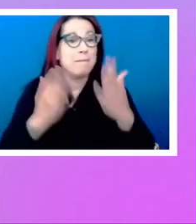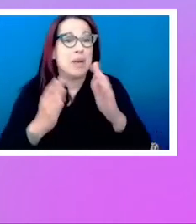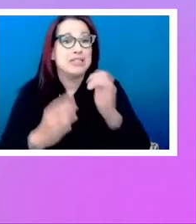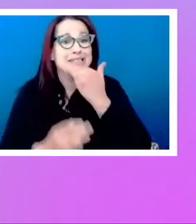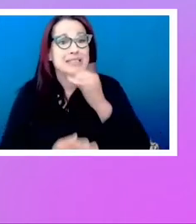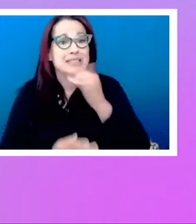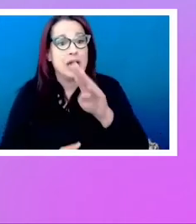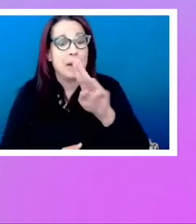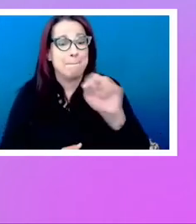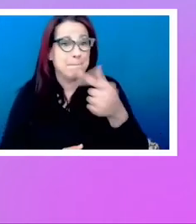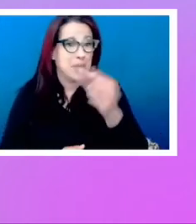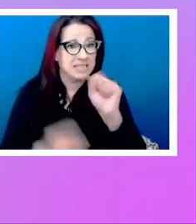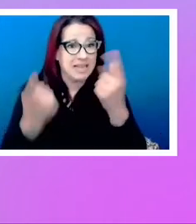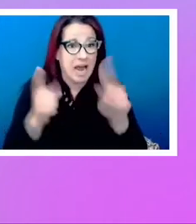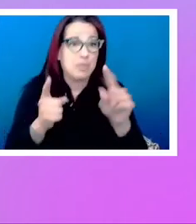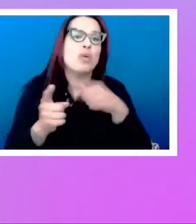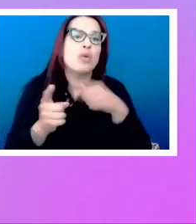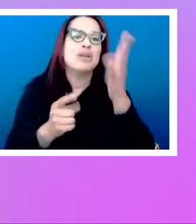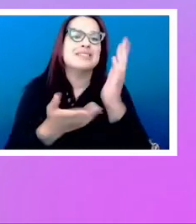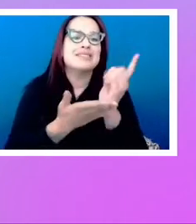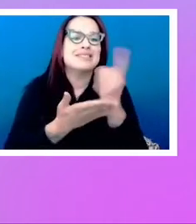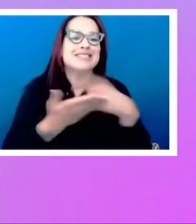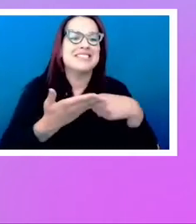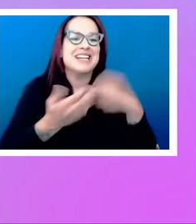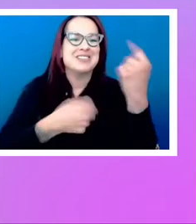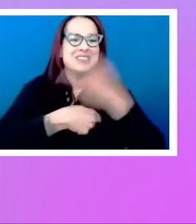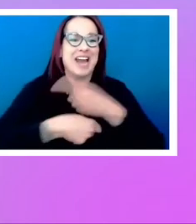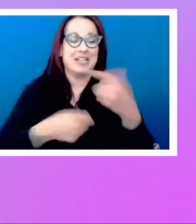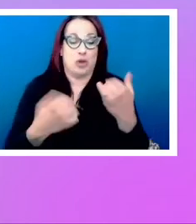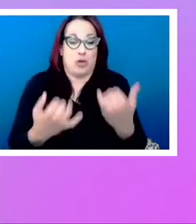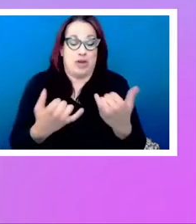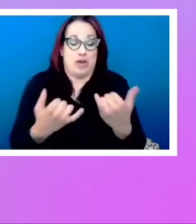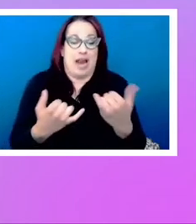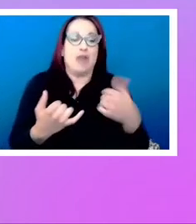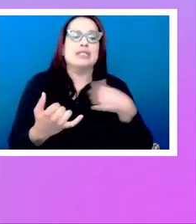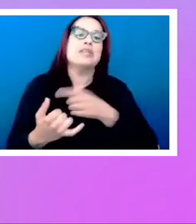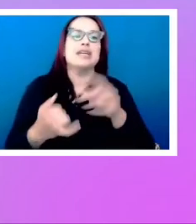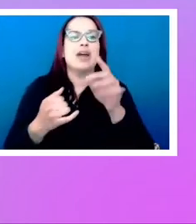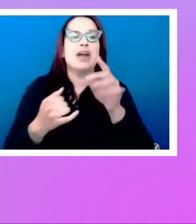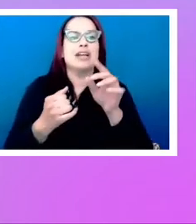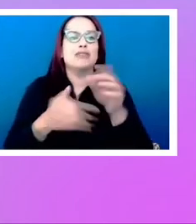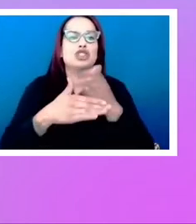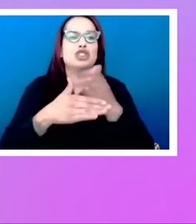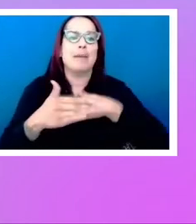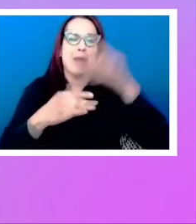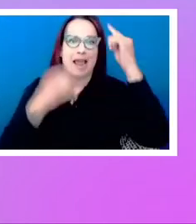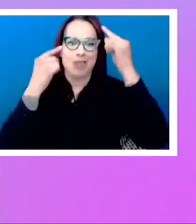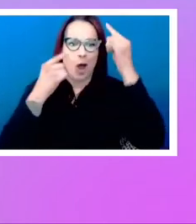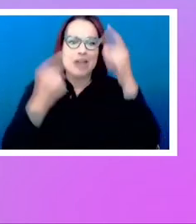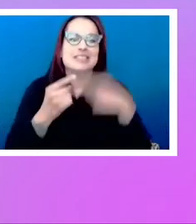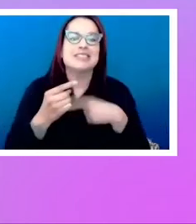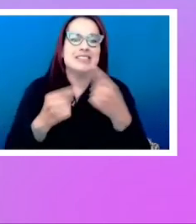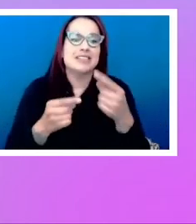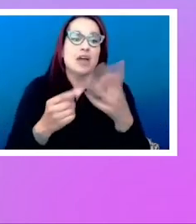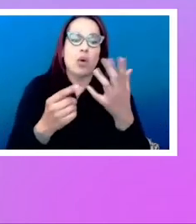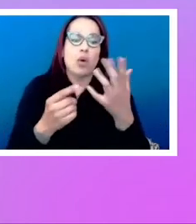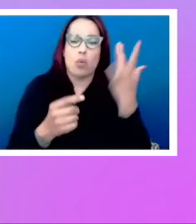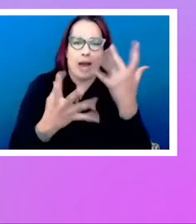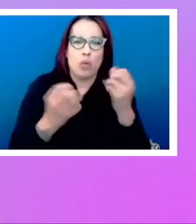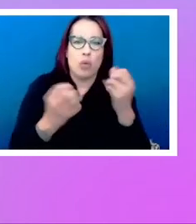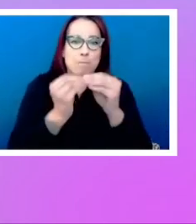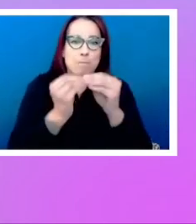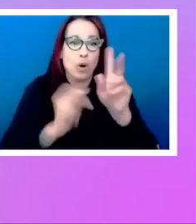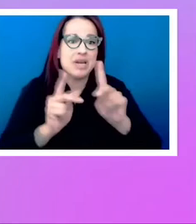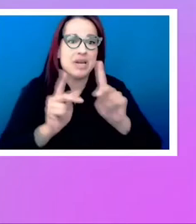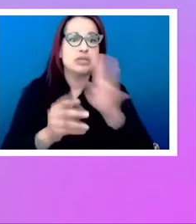So this talk is mostly me speaking my brains about these issues, because I want more people to talk and think about the potential